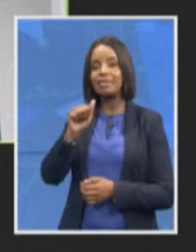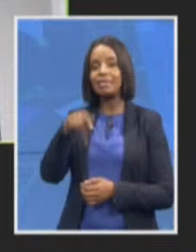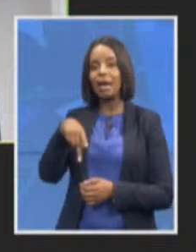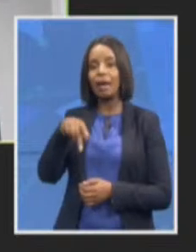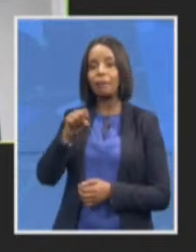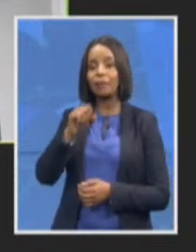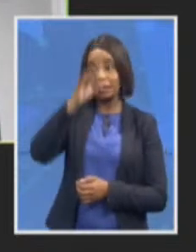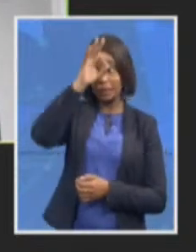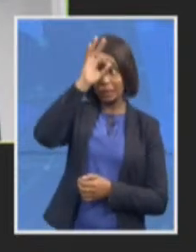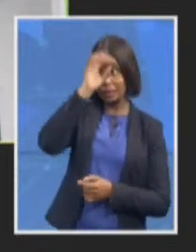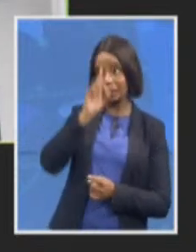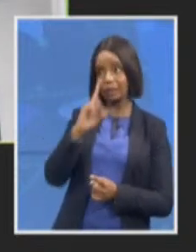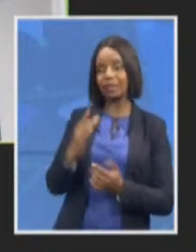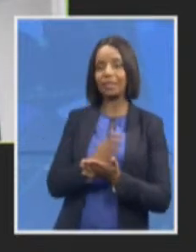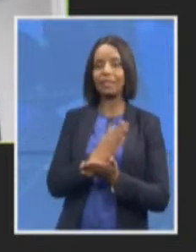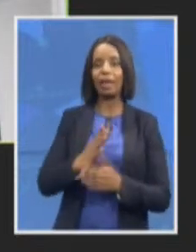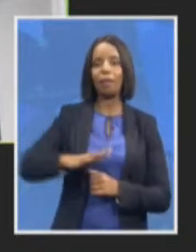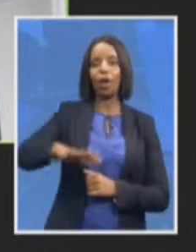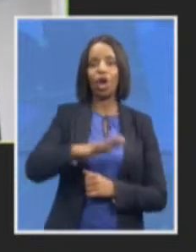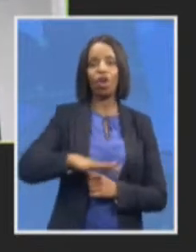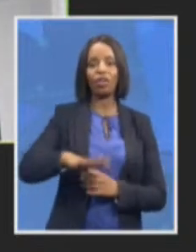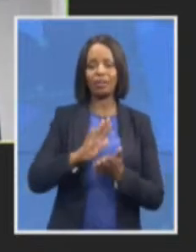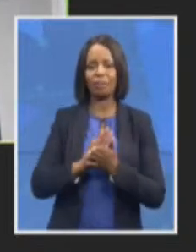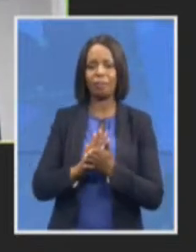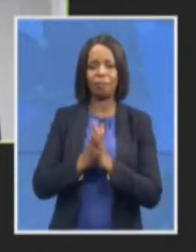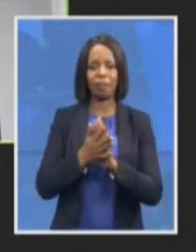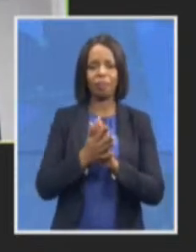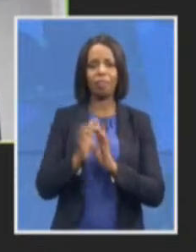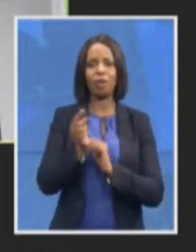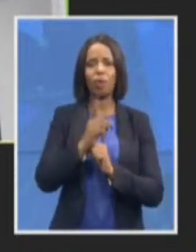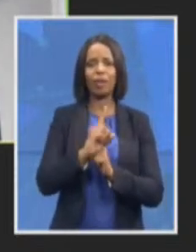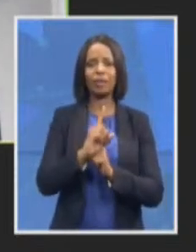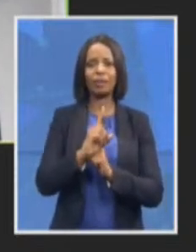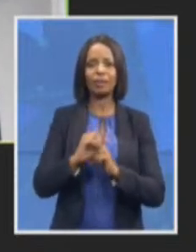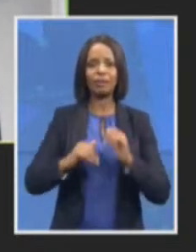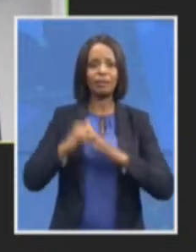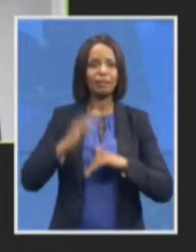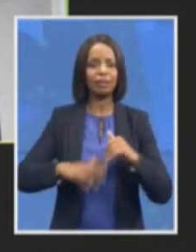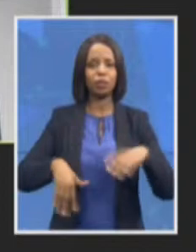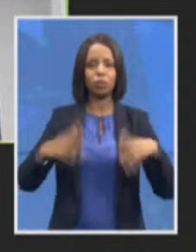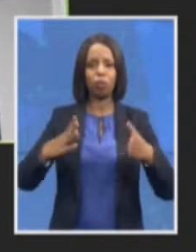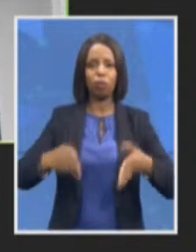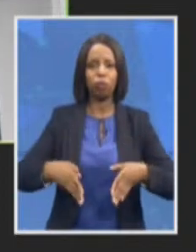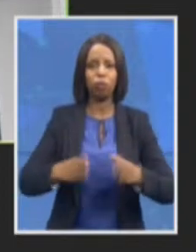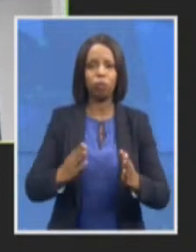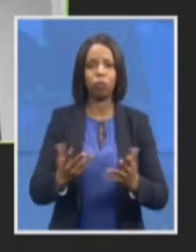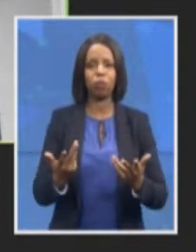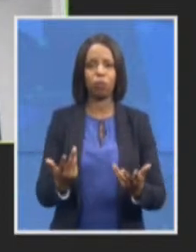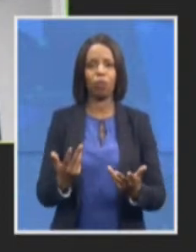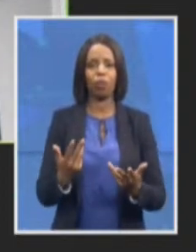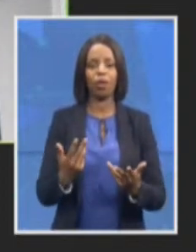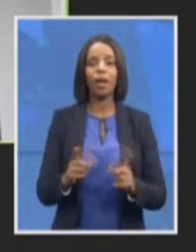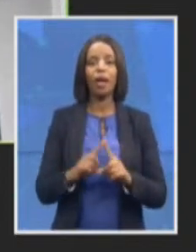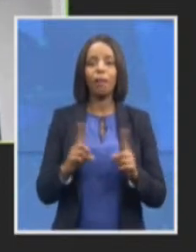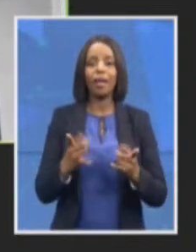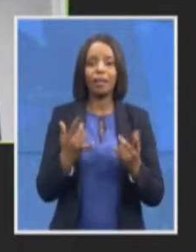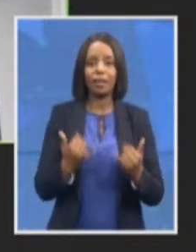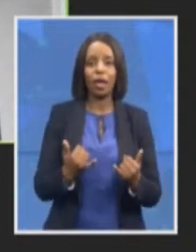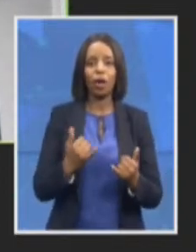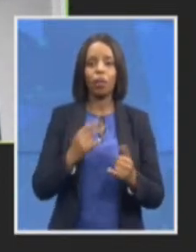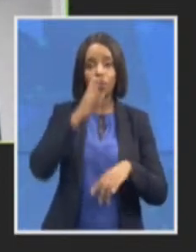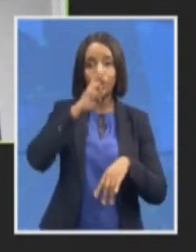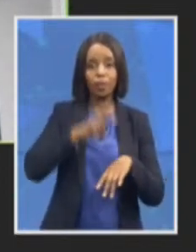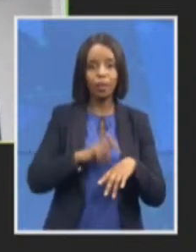and illicit mining so it's really important that law enforcement is able to capacitate itself with the necessary